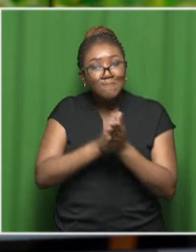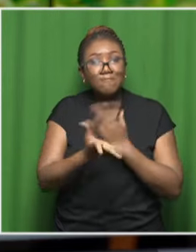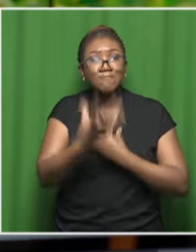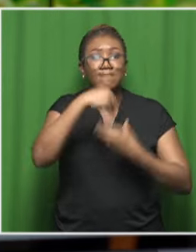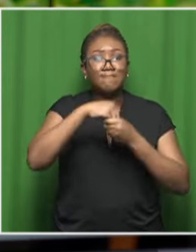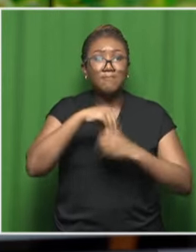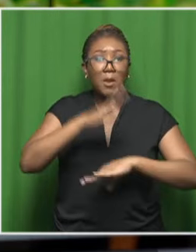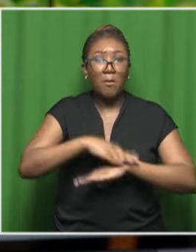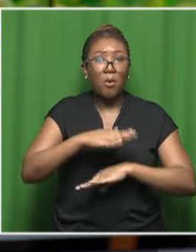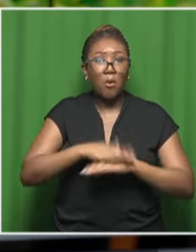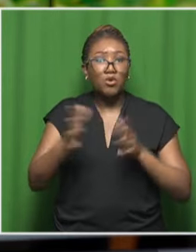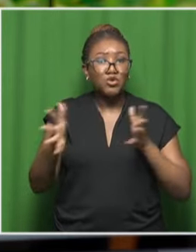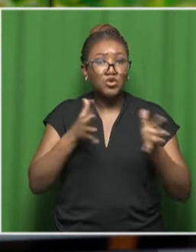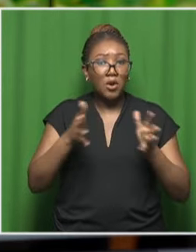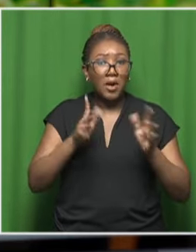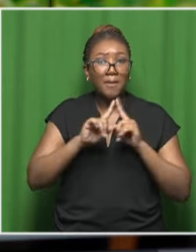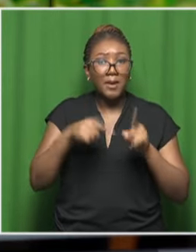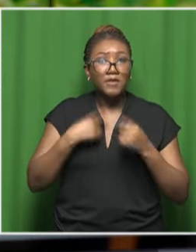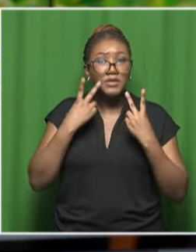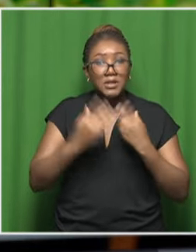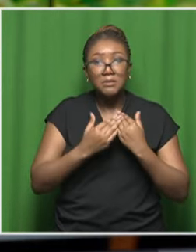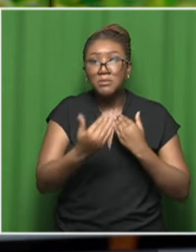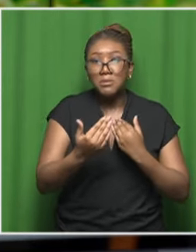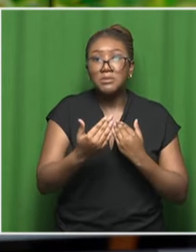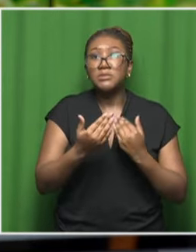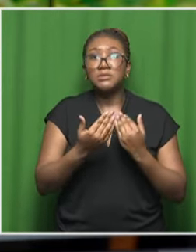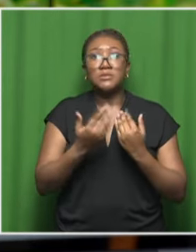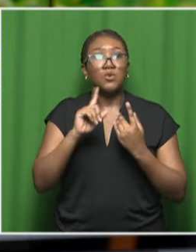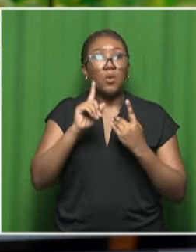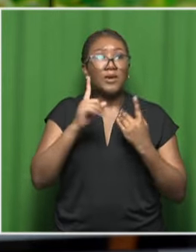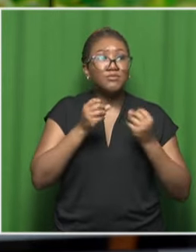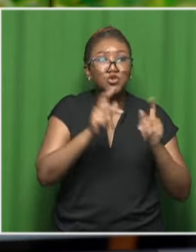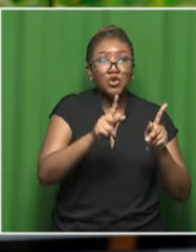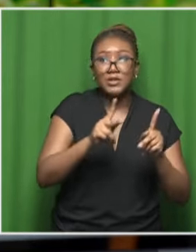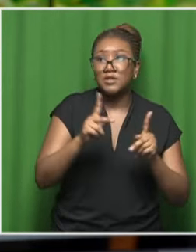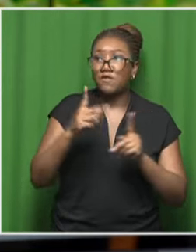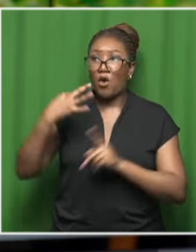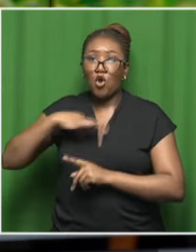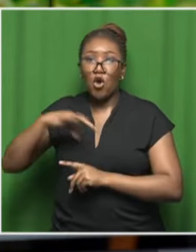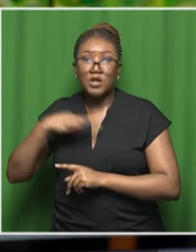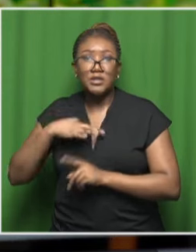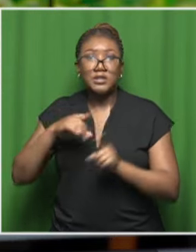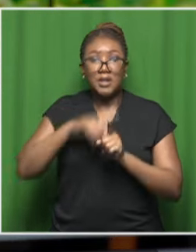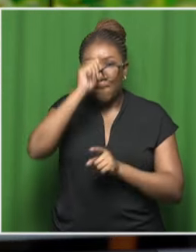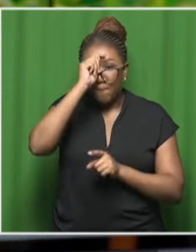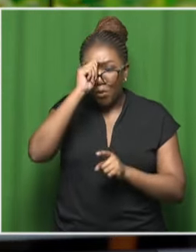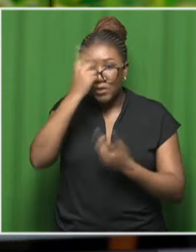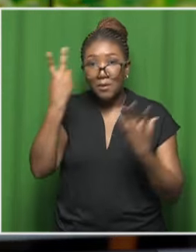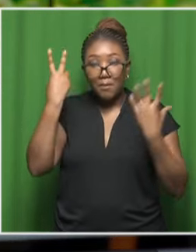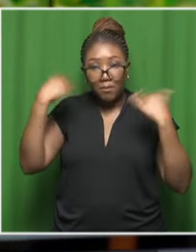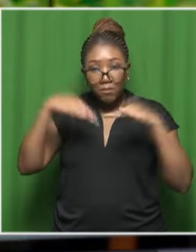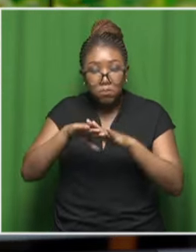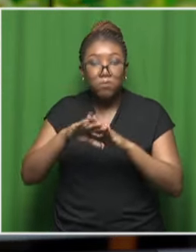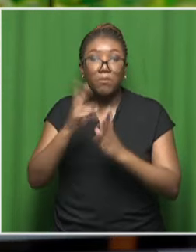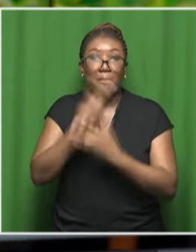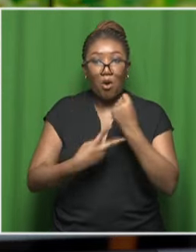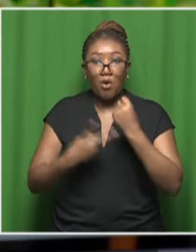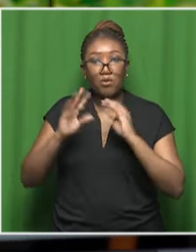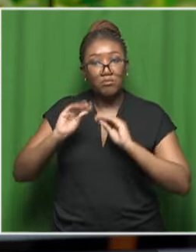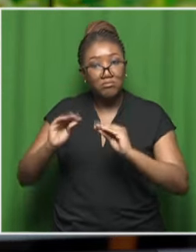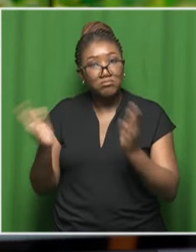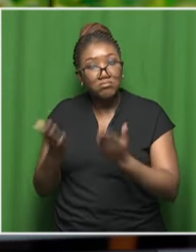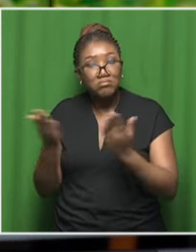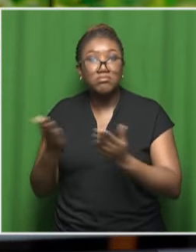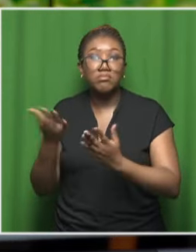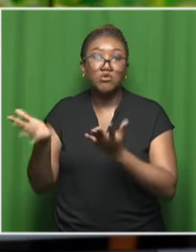and giving the opportunities for both boys and girls to shine. And including the legends